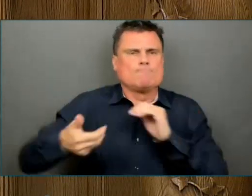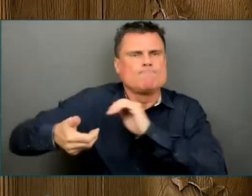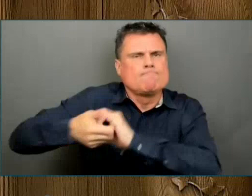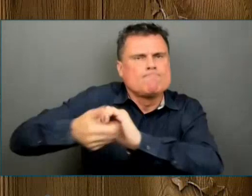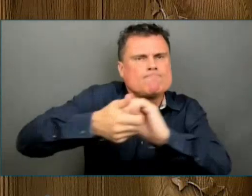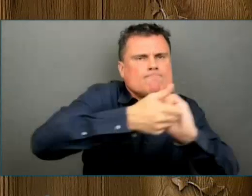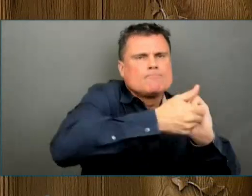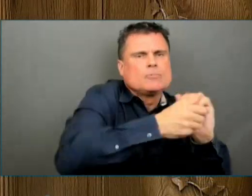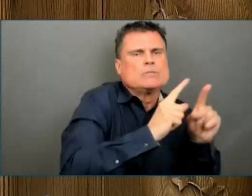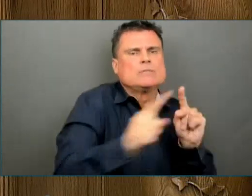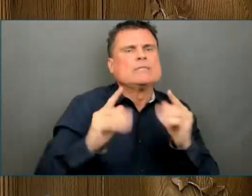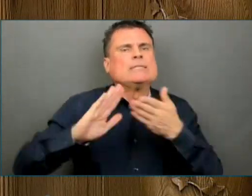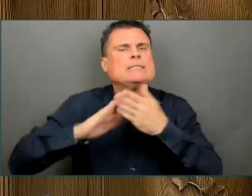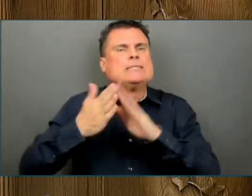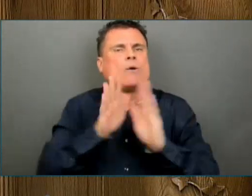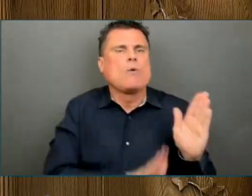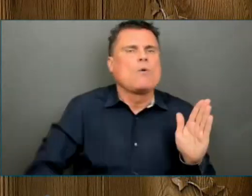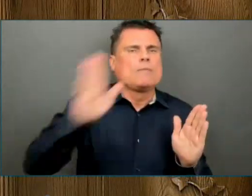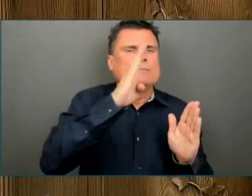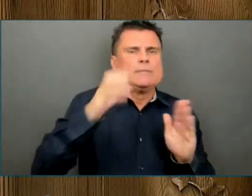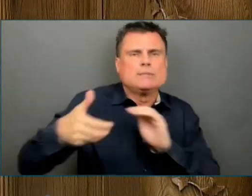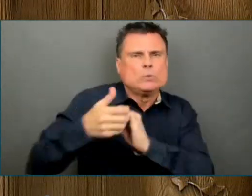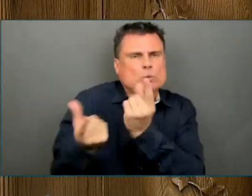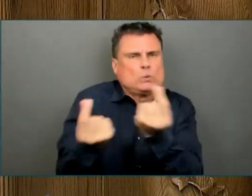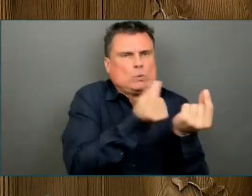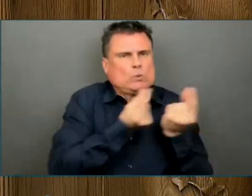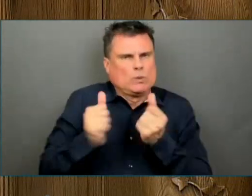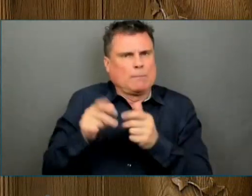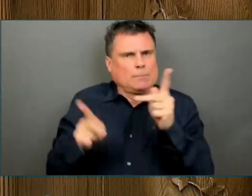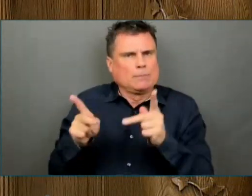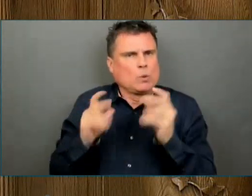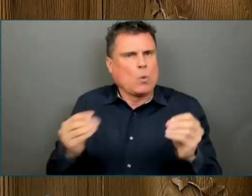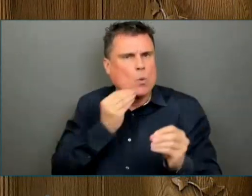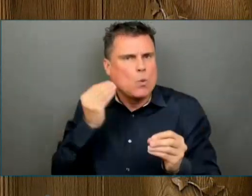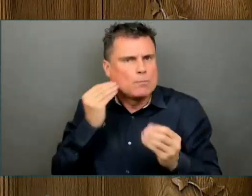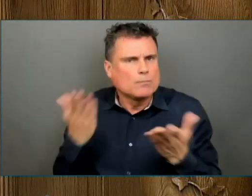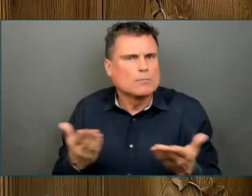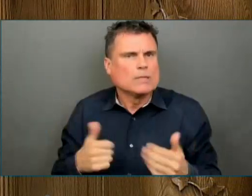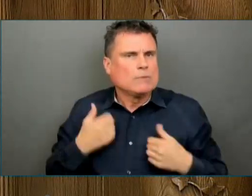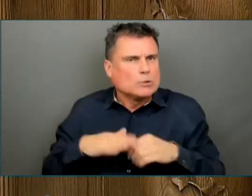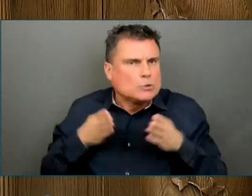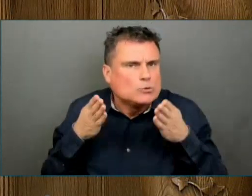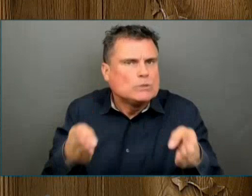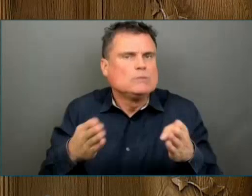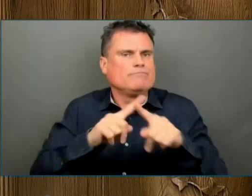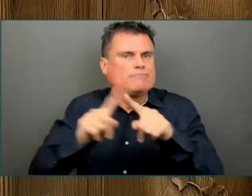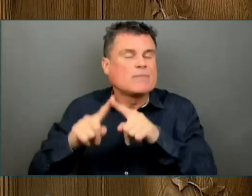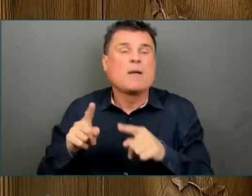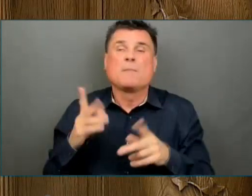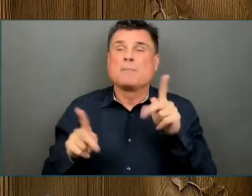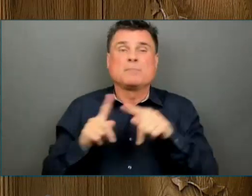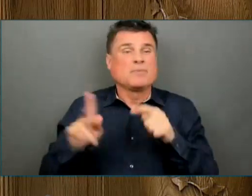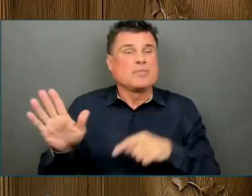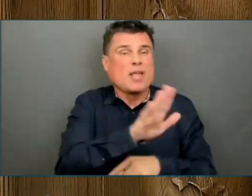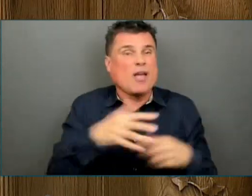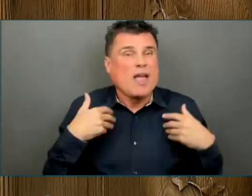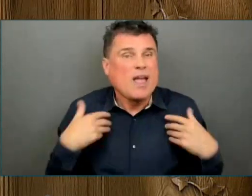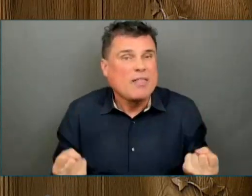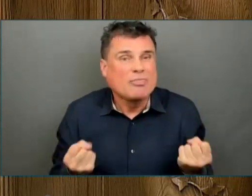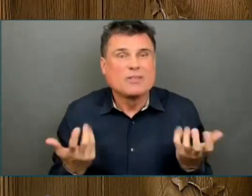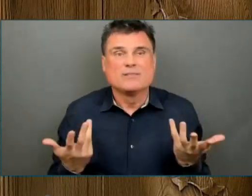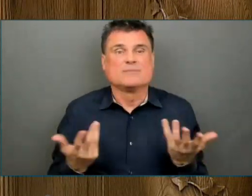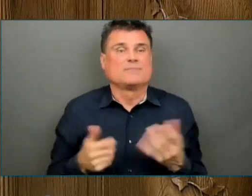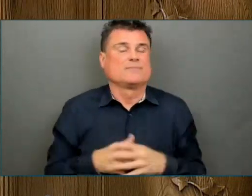those with complex health and social needs, these initiatives will help more people from unsafe encampments to more